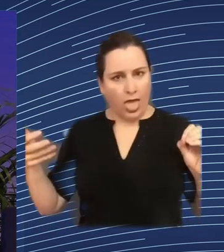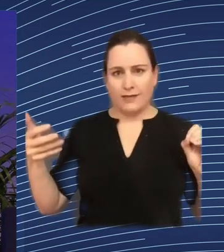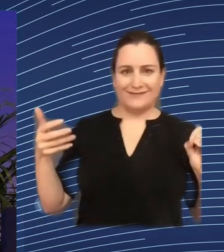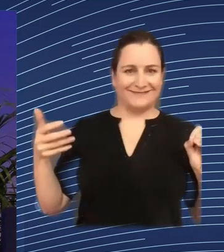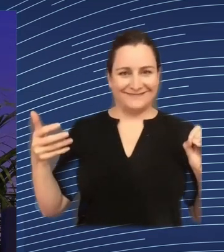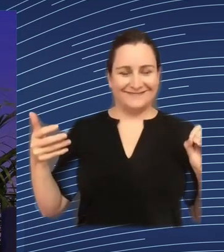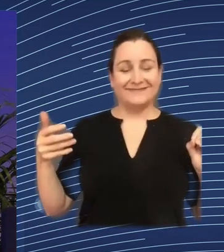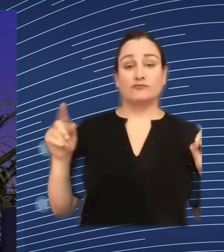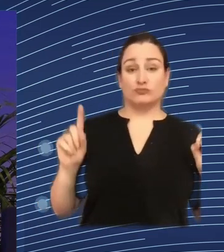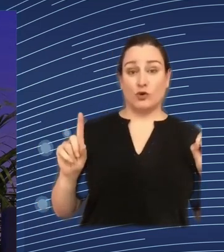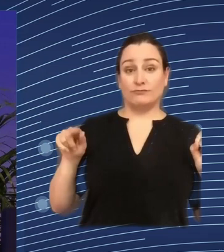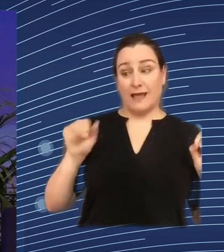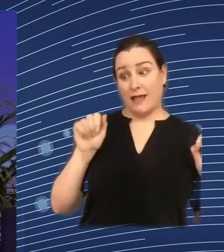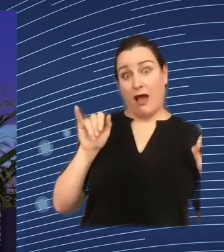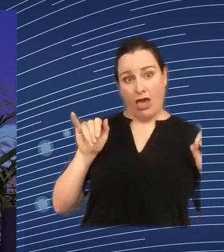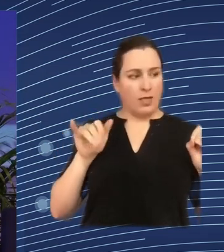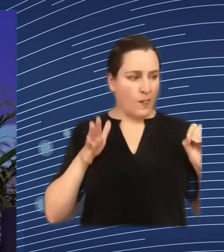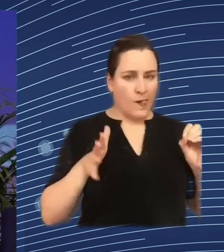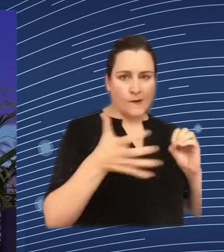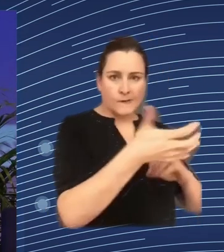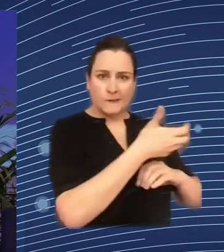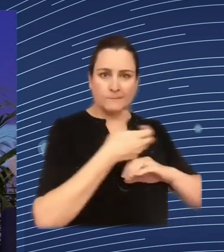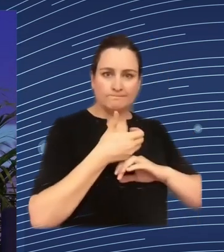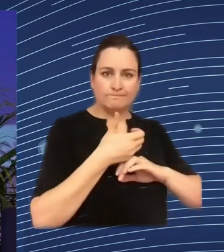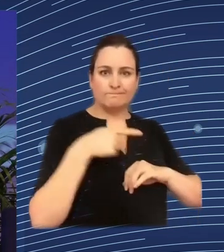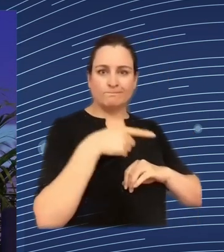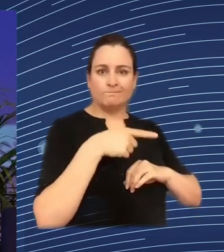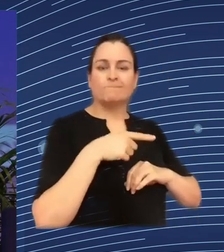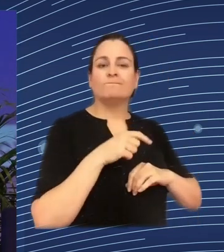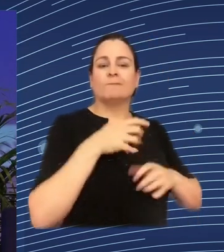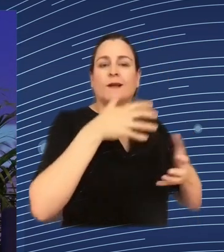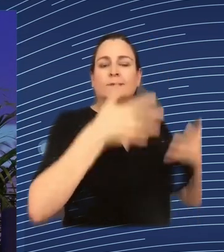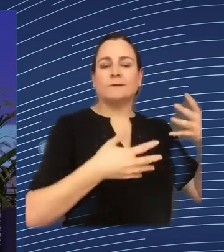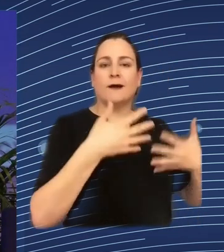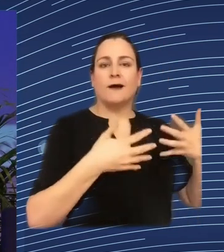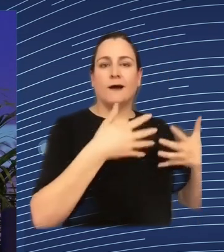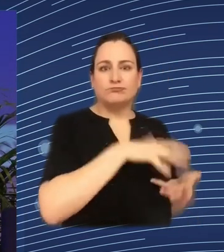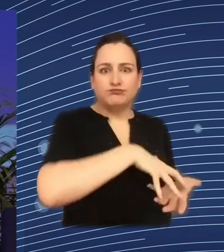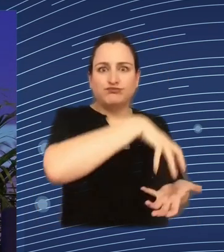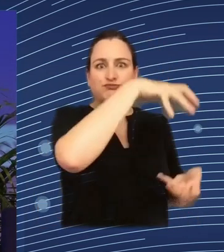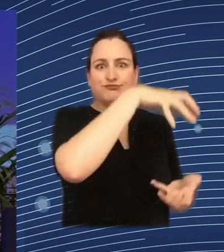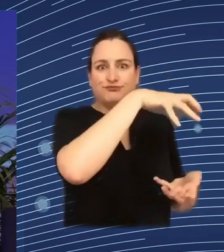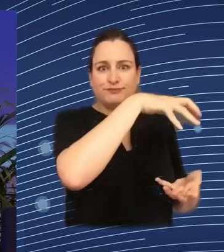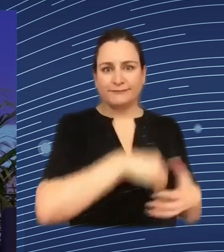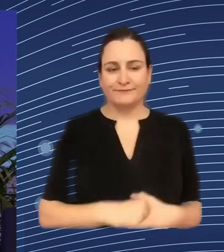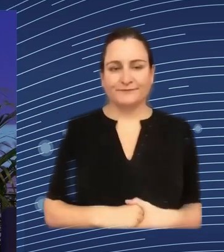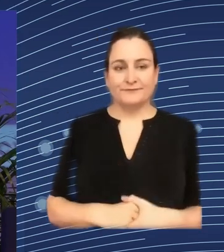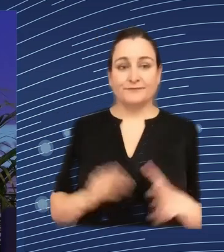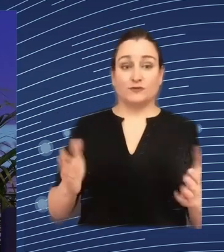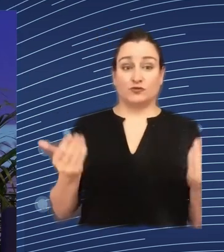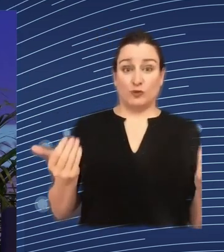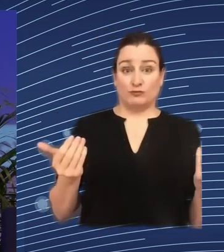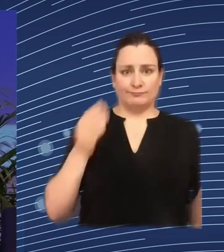of data collection and processing and in this workshop we want to focus on the connection between data AI